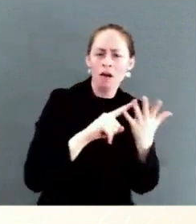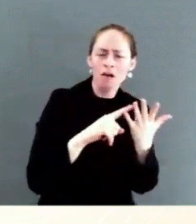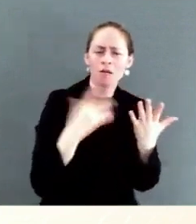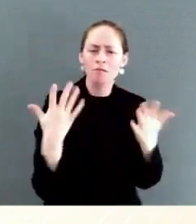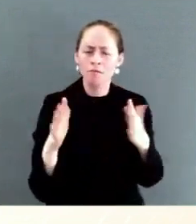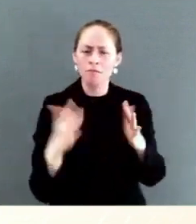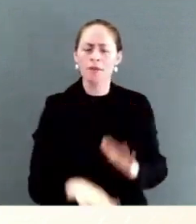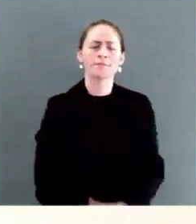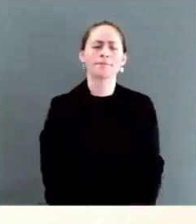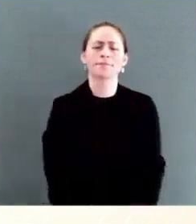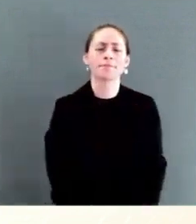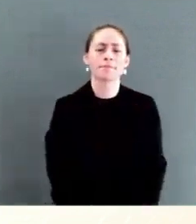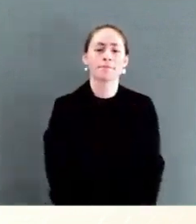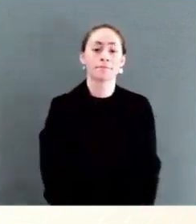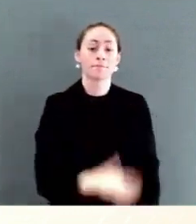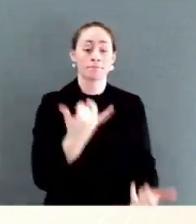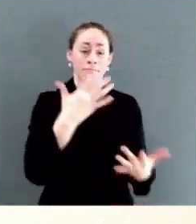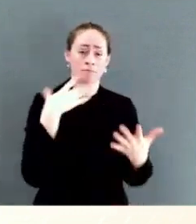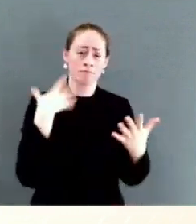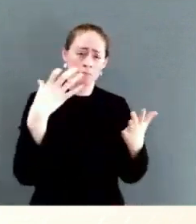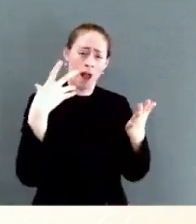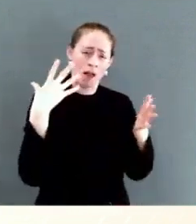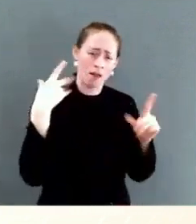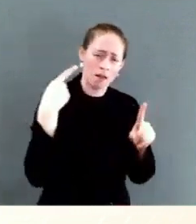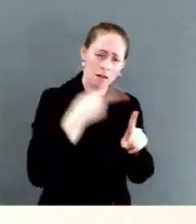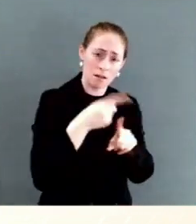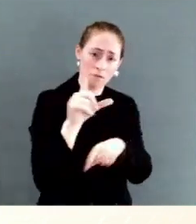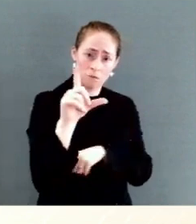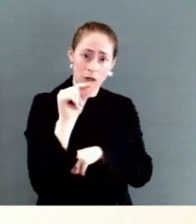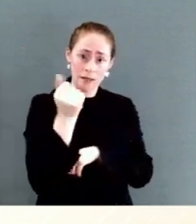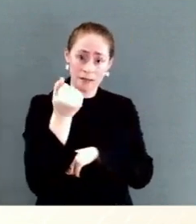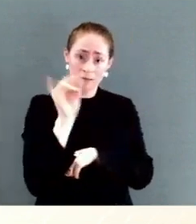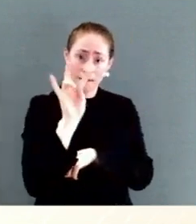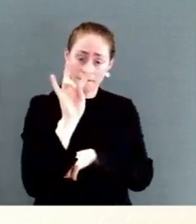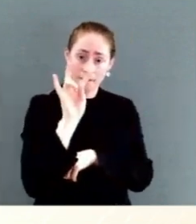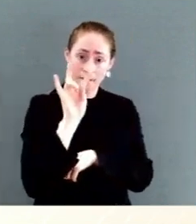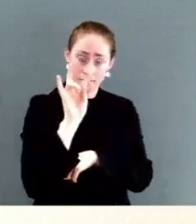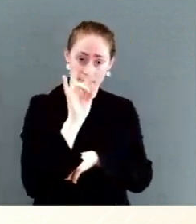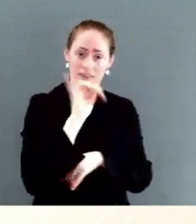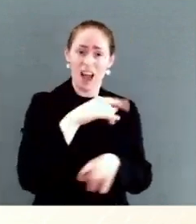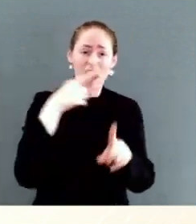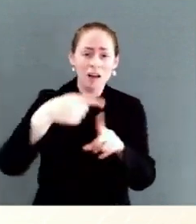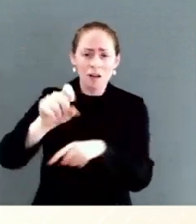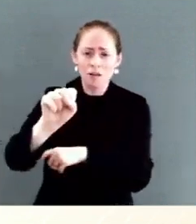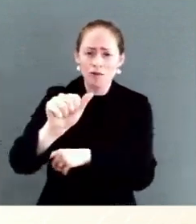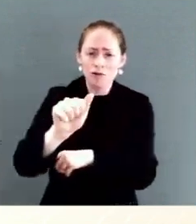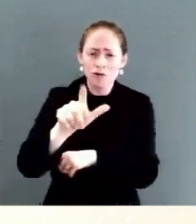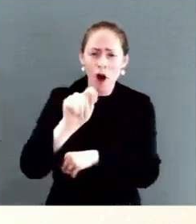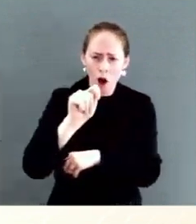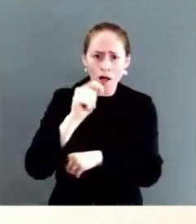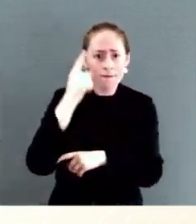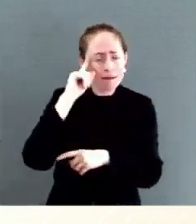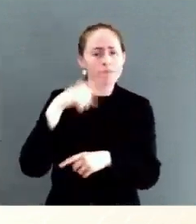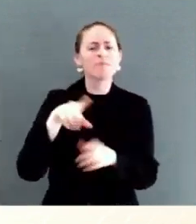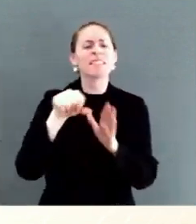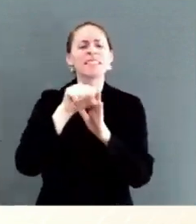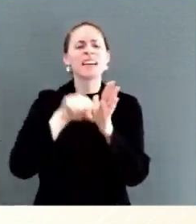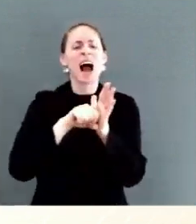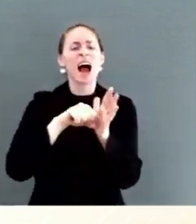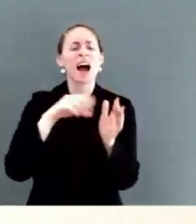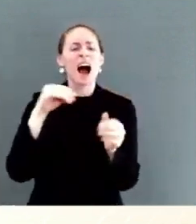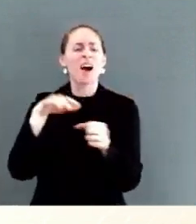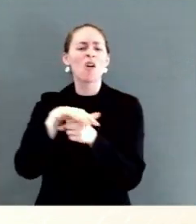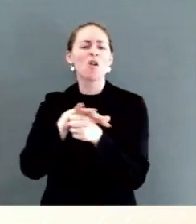particularly its impact on middle-class taxpayers and the uncertainty it caused. And the President expects it to be fully paid for. But again, his